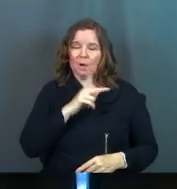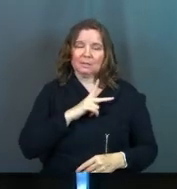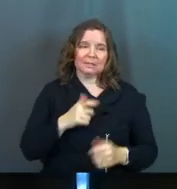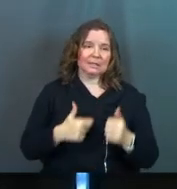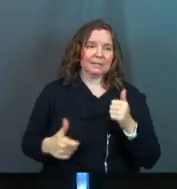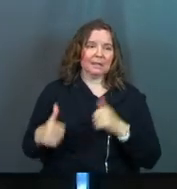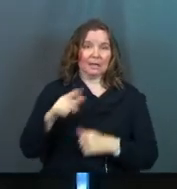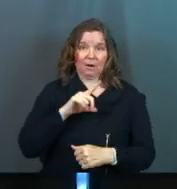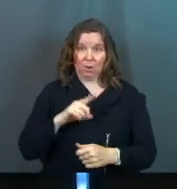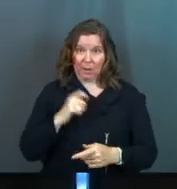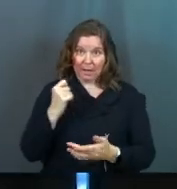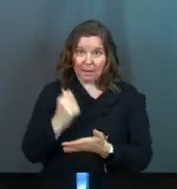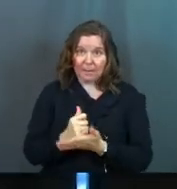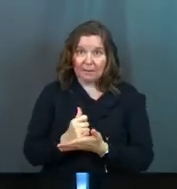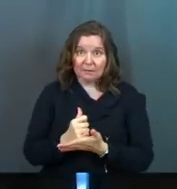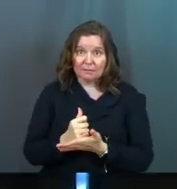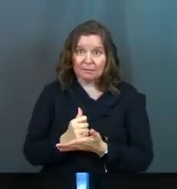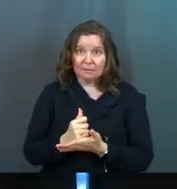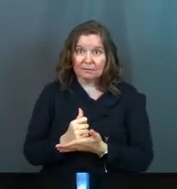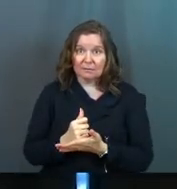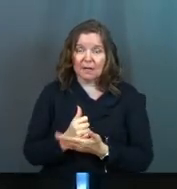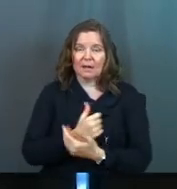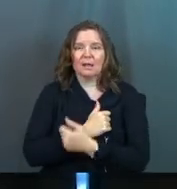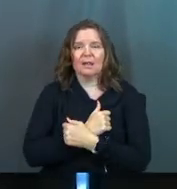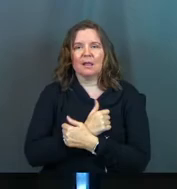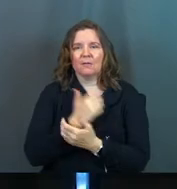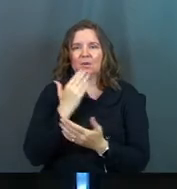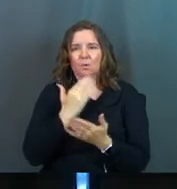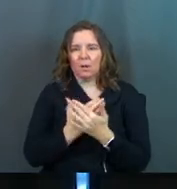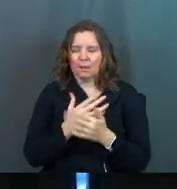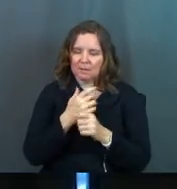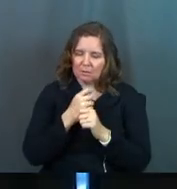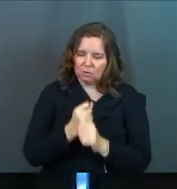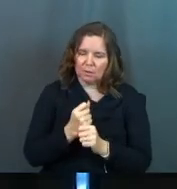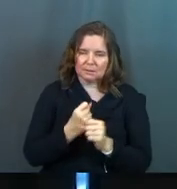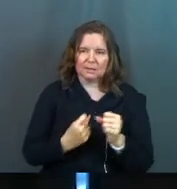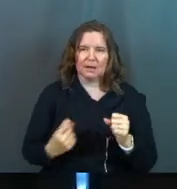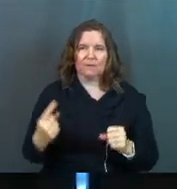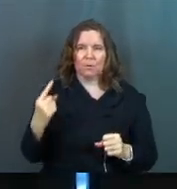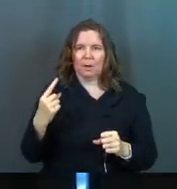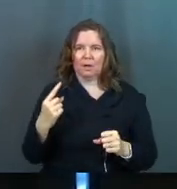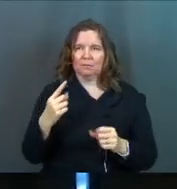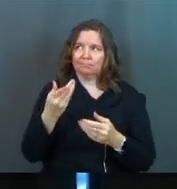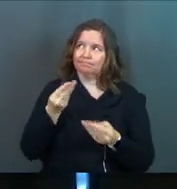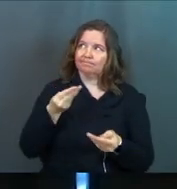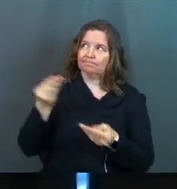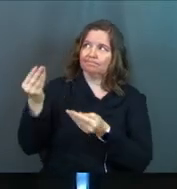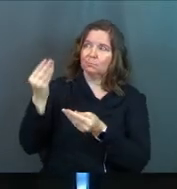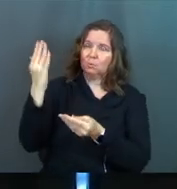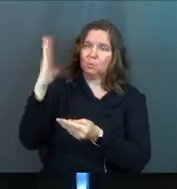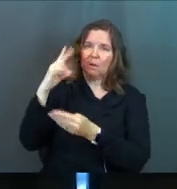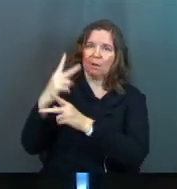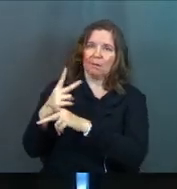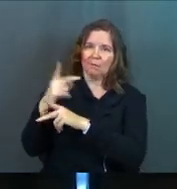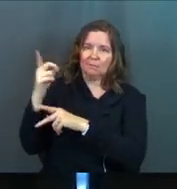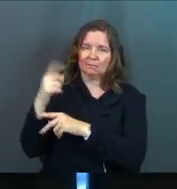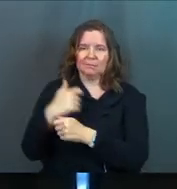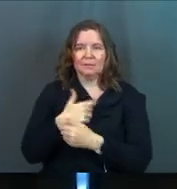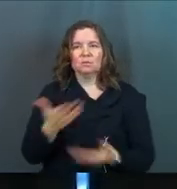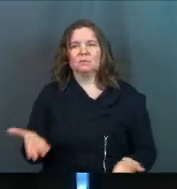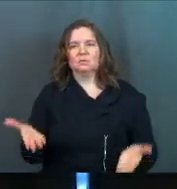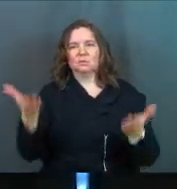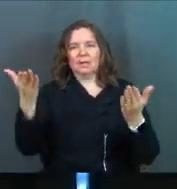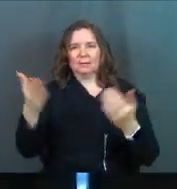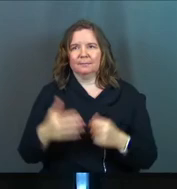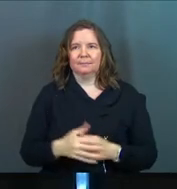our King and our Lord. Amen? And he loved well, and he entrusted everyone to God. Love that about him. Would you guys